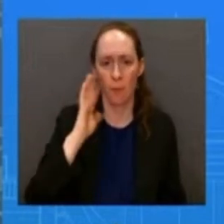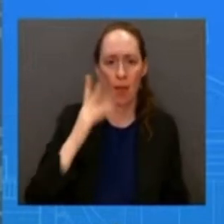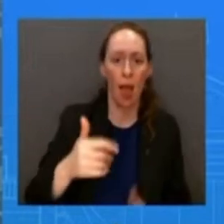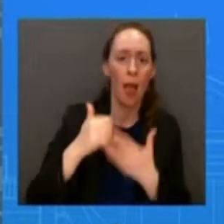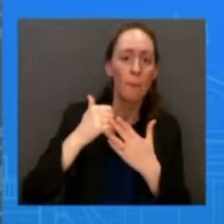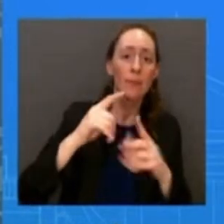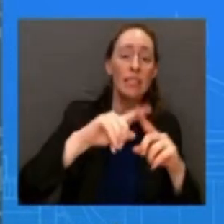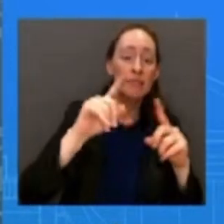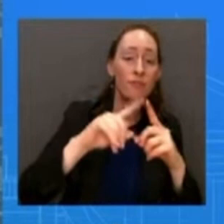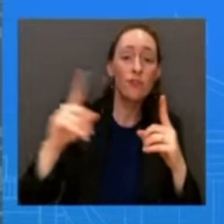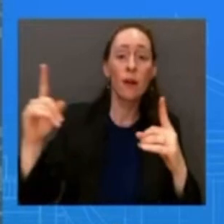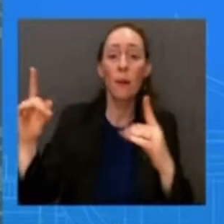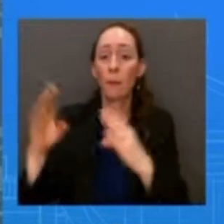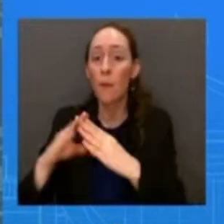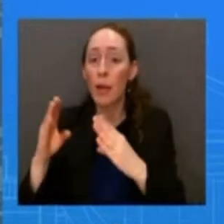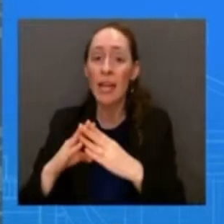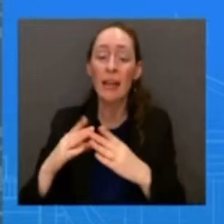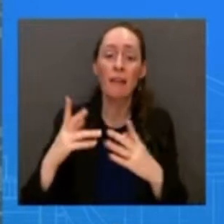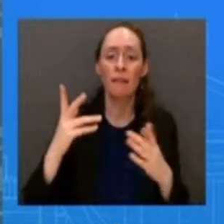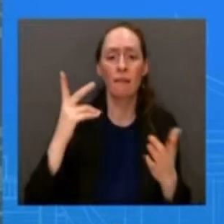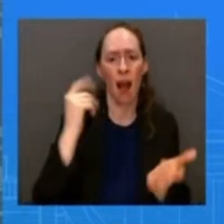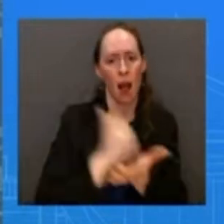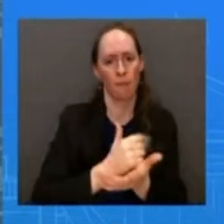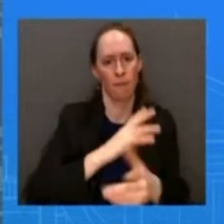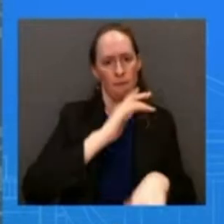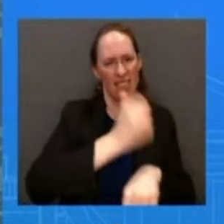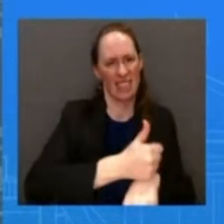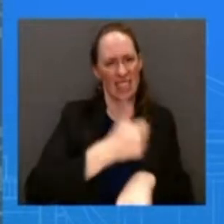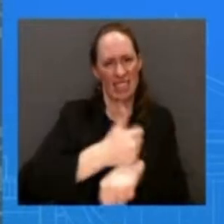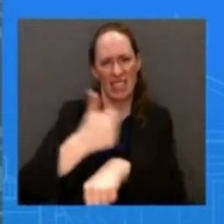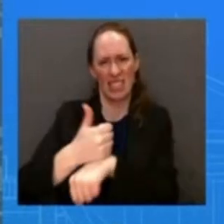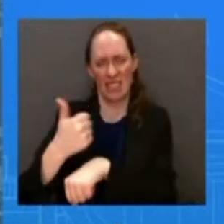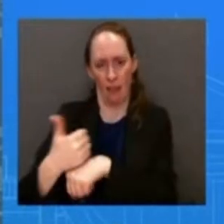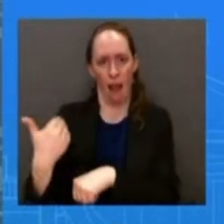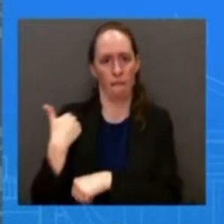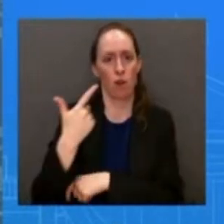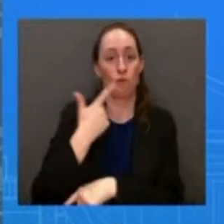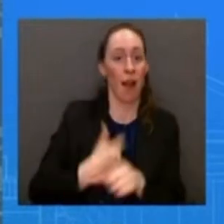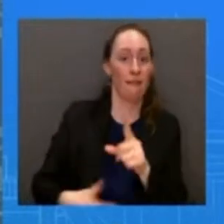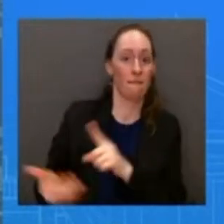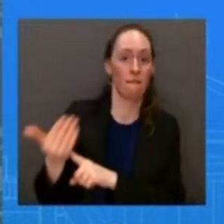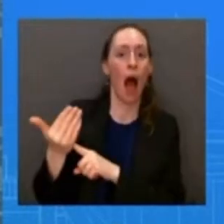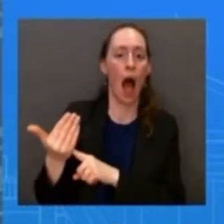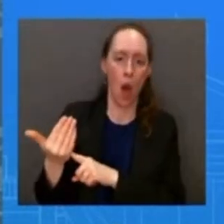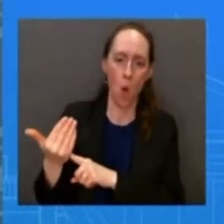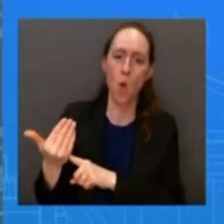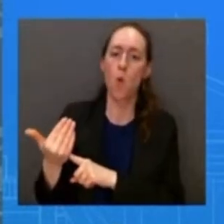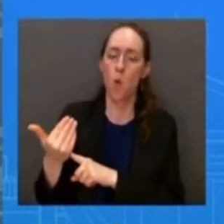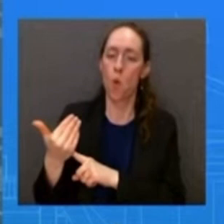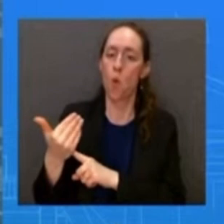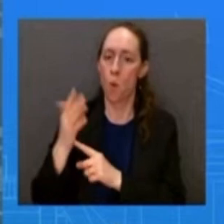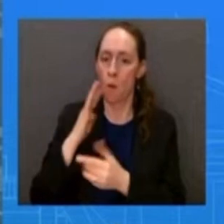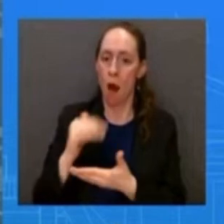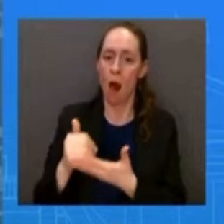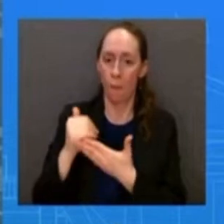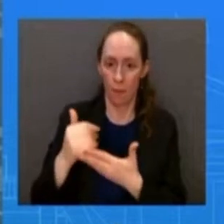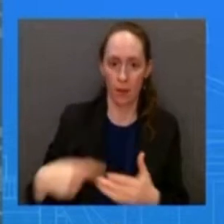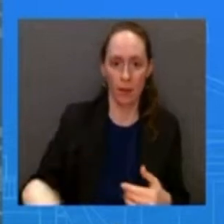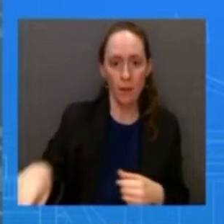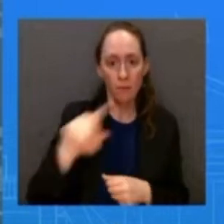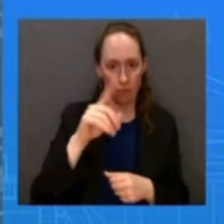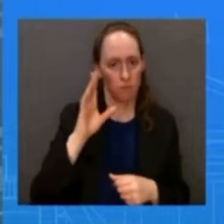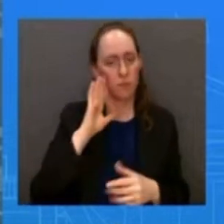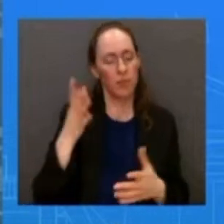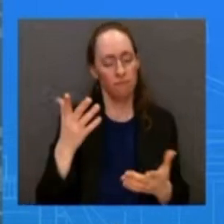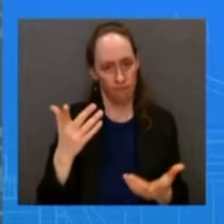the red red flag laws we hear from lawmakers we hear from state officials that it actually can save lives it actually can work and so